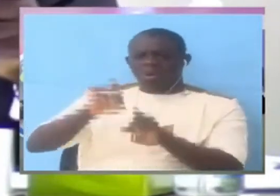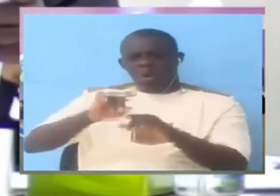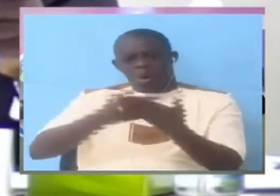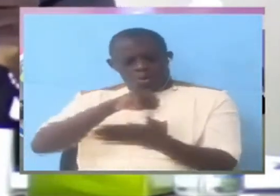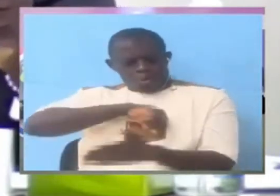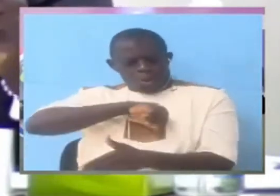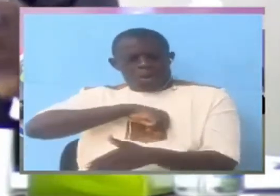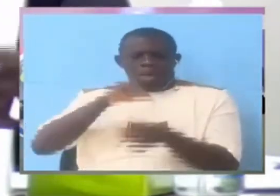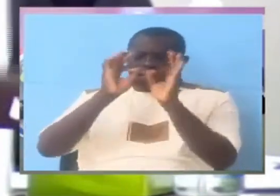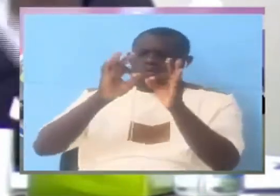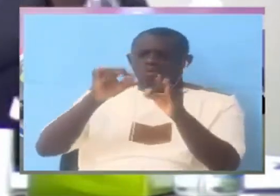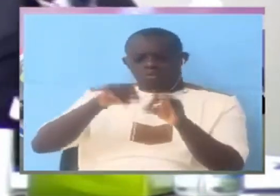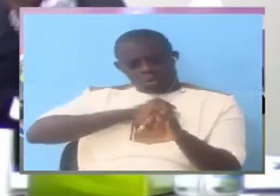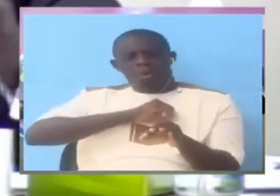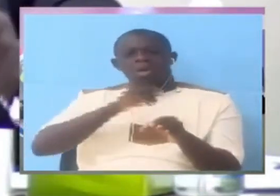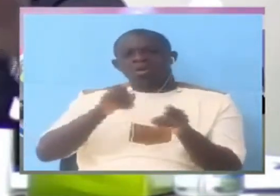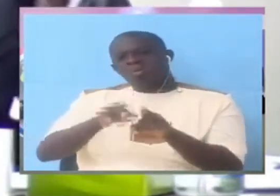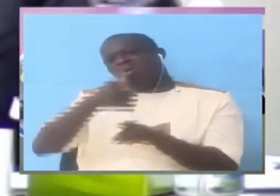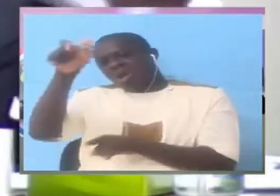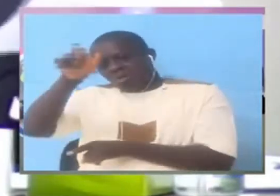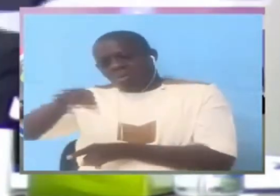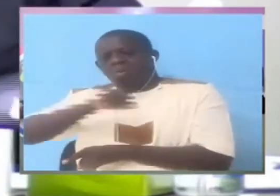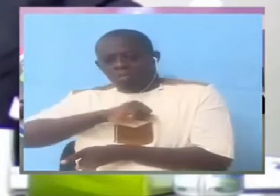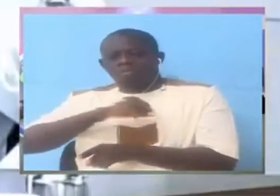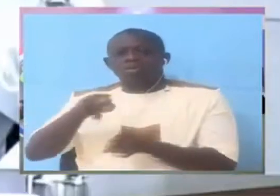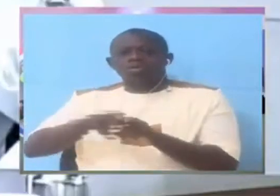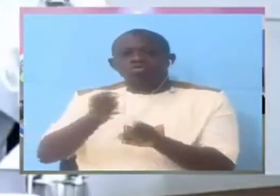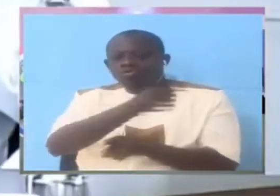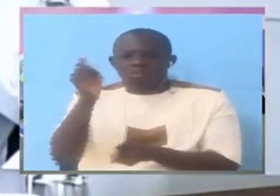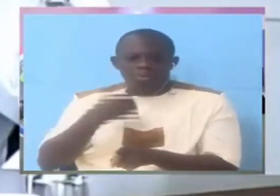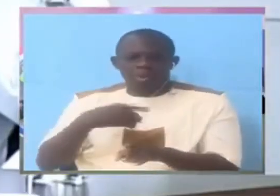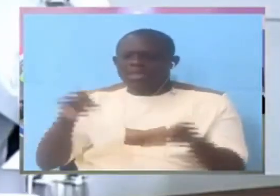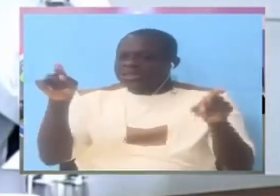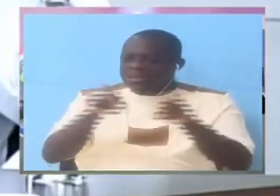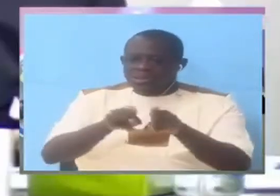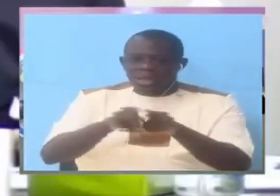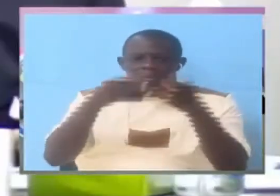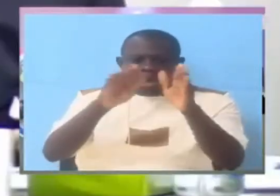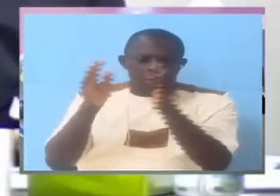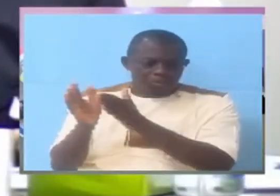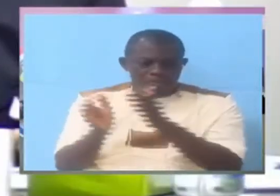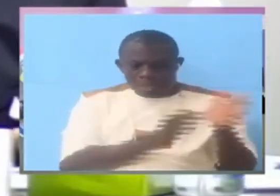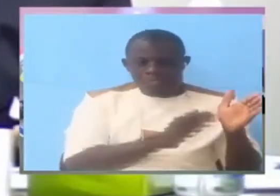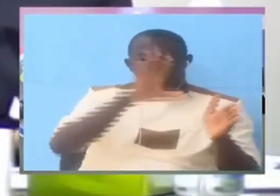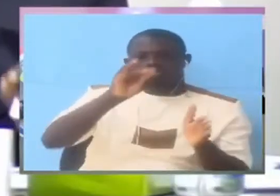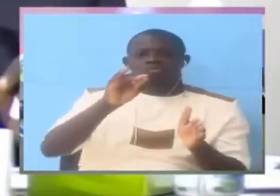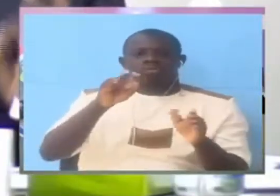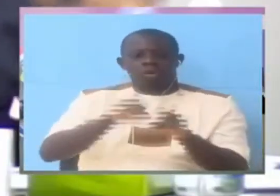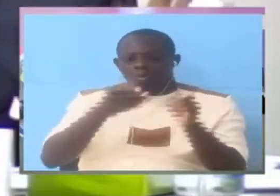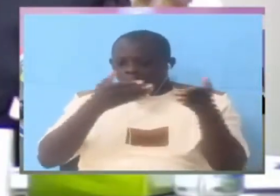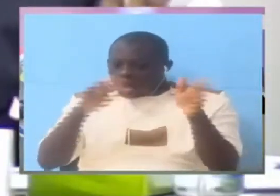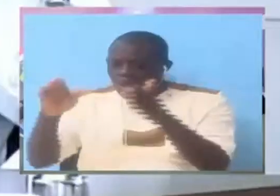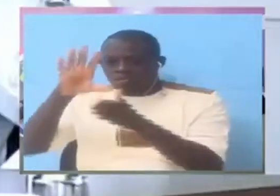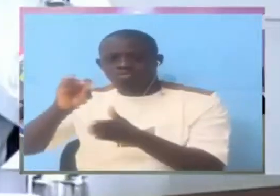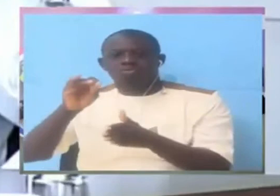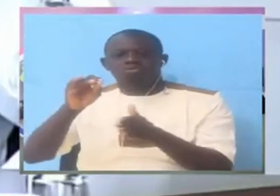testimony. That is my version. You guys are playing from the same hymn book. That's how you see it. It's all a cock and bull